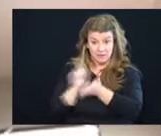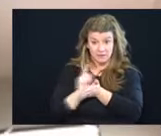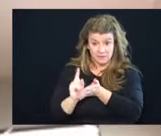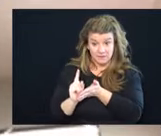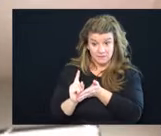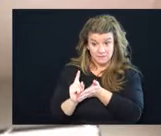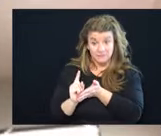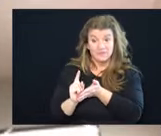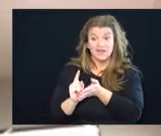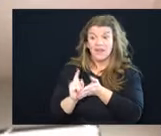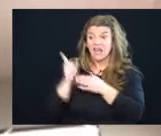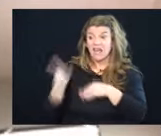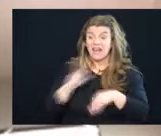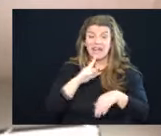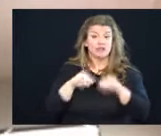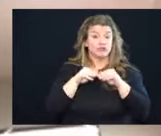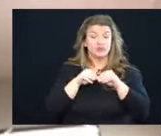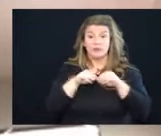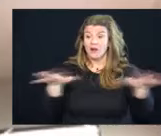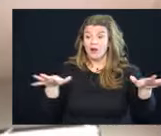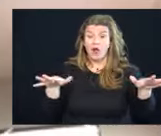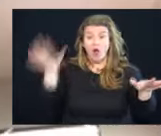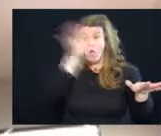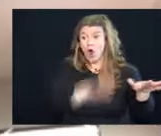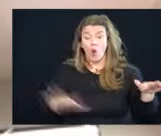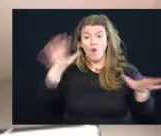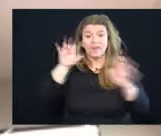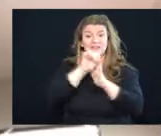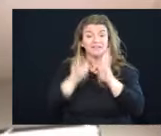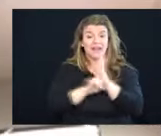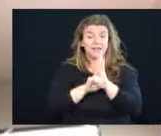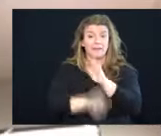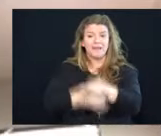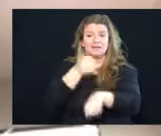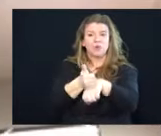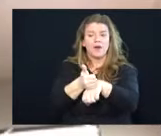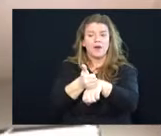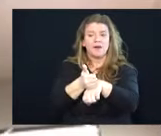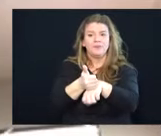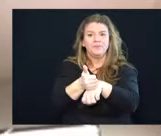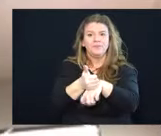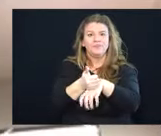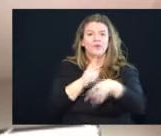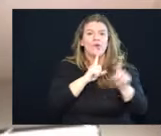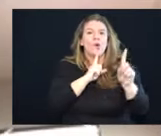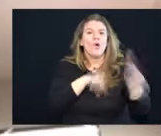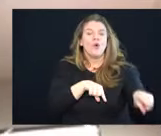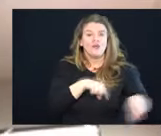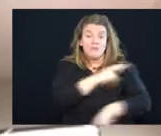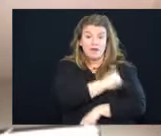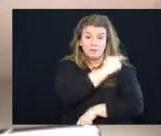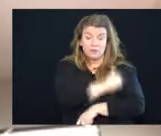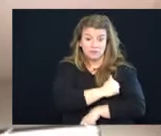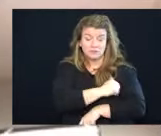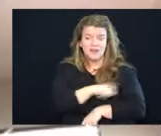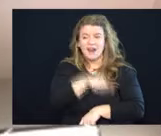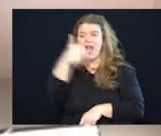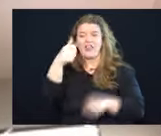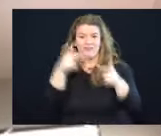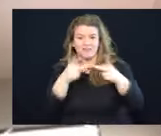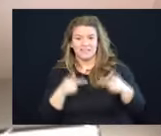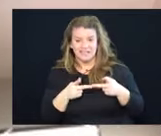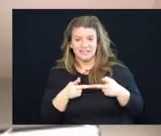It is distributed across the state based on orders from hospitals and other